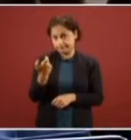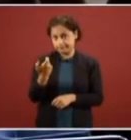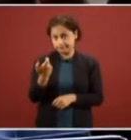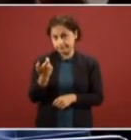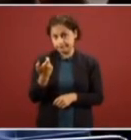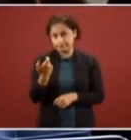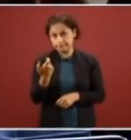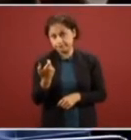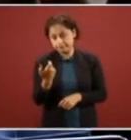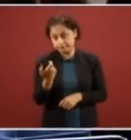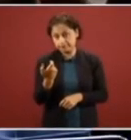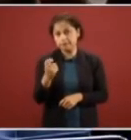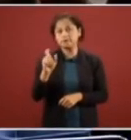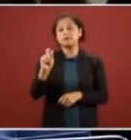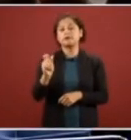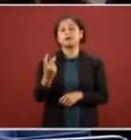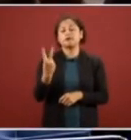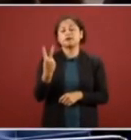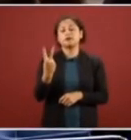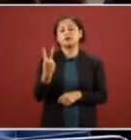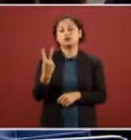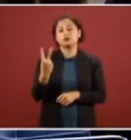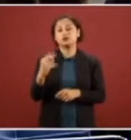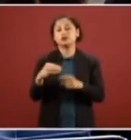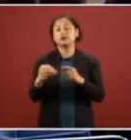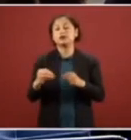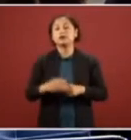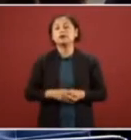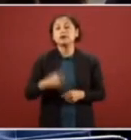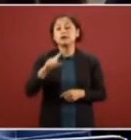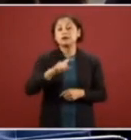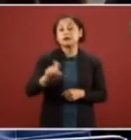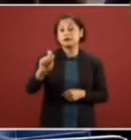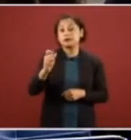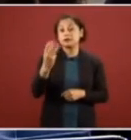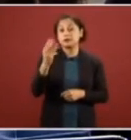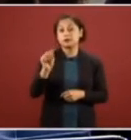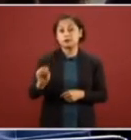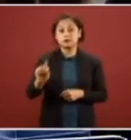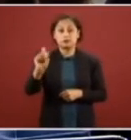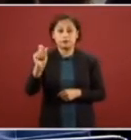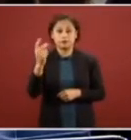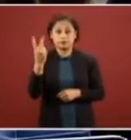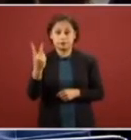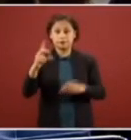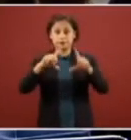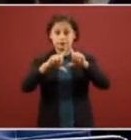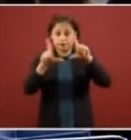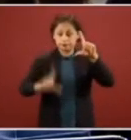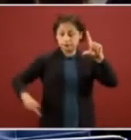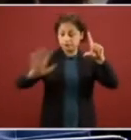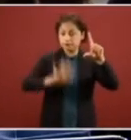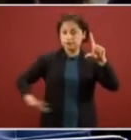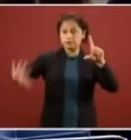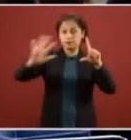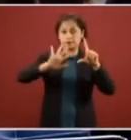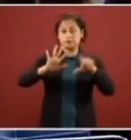with 22 cents 123 con 22 nacional nationally